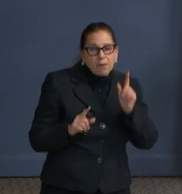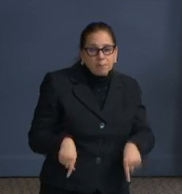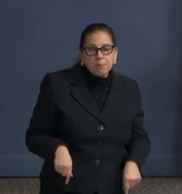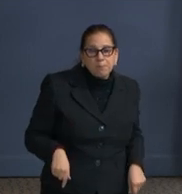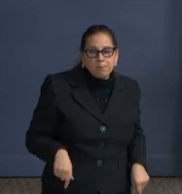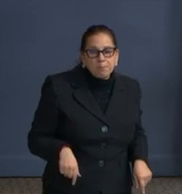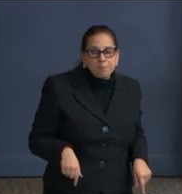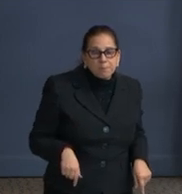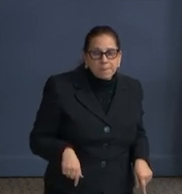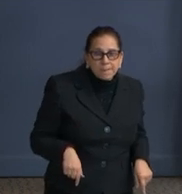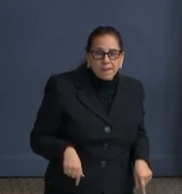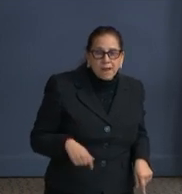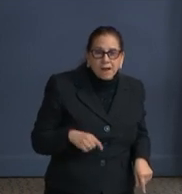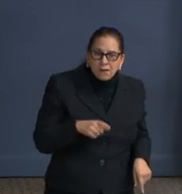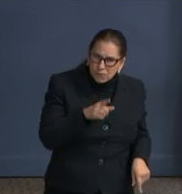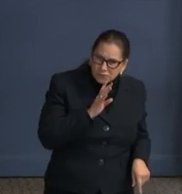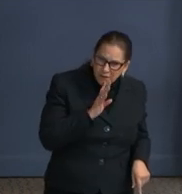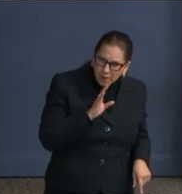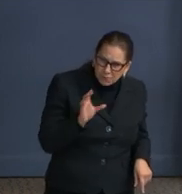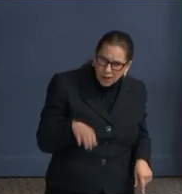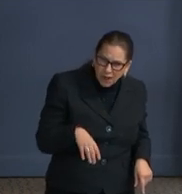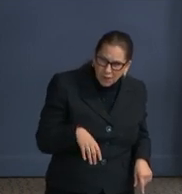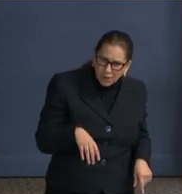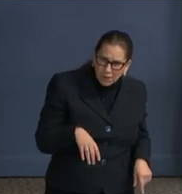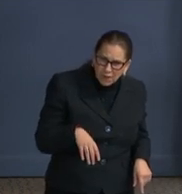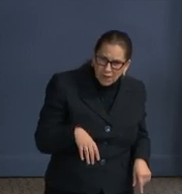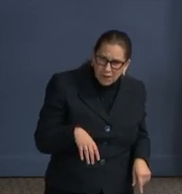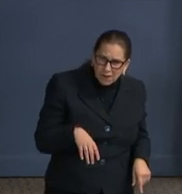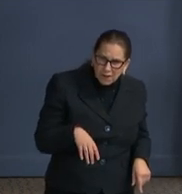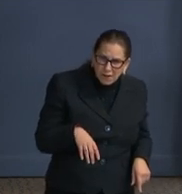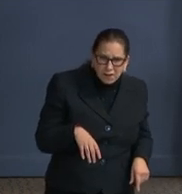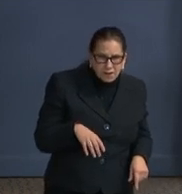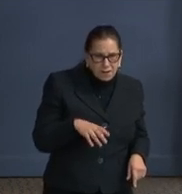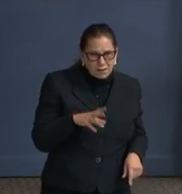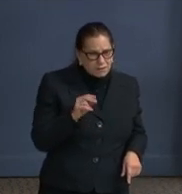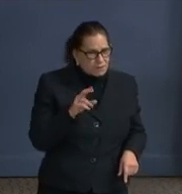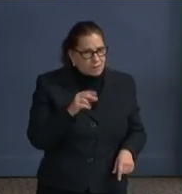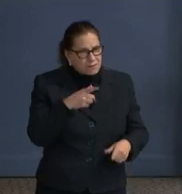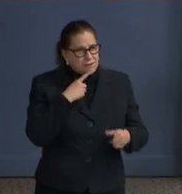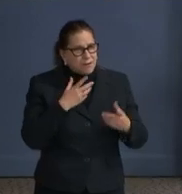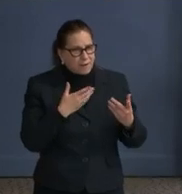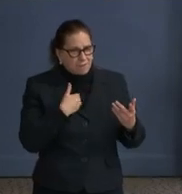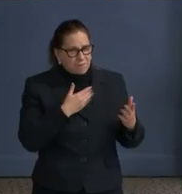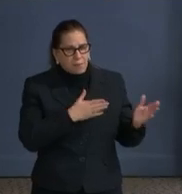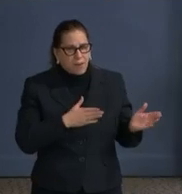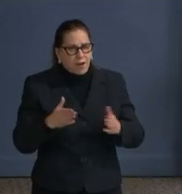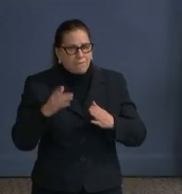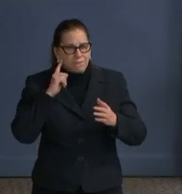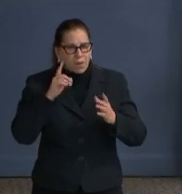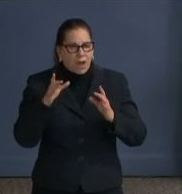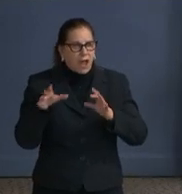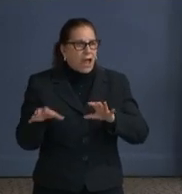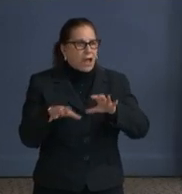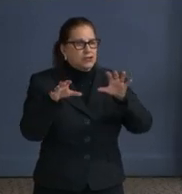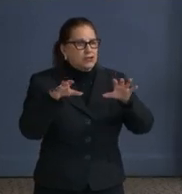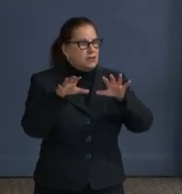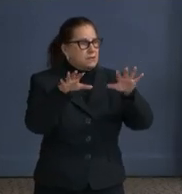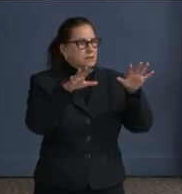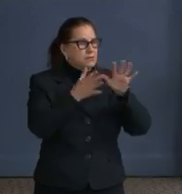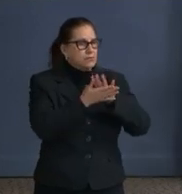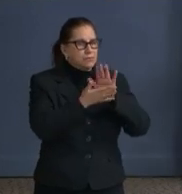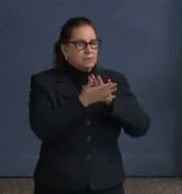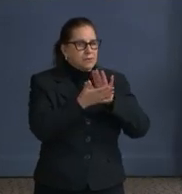Are you talking about a planned collective action? Yeah. Well, if anything, teachers, I have no idea. I'm not saying I know what's happening, but